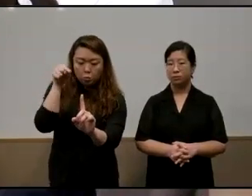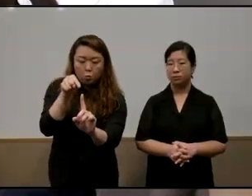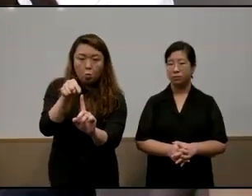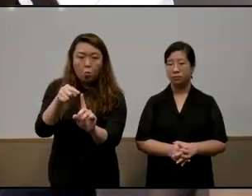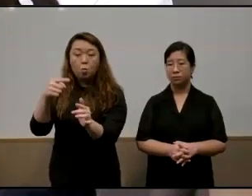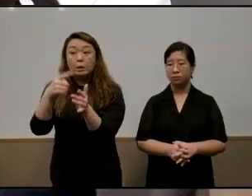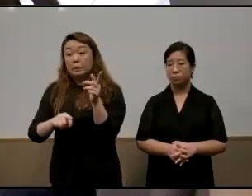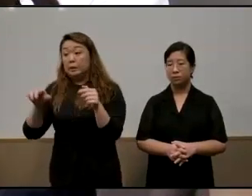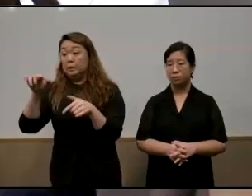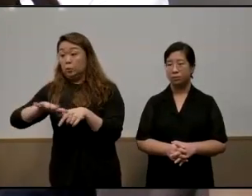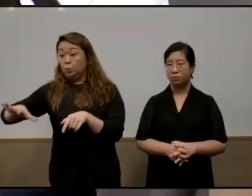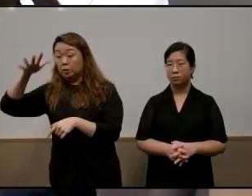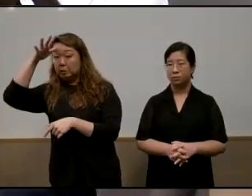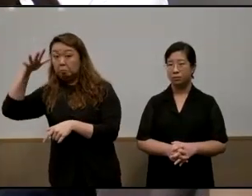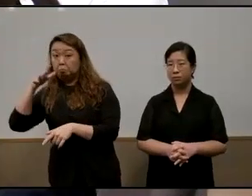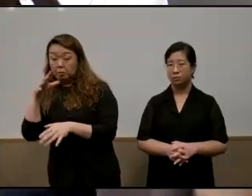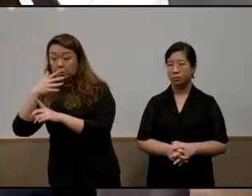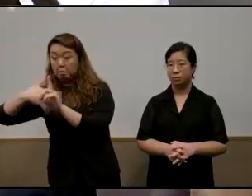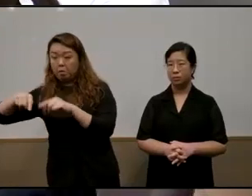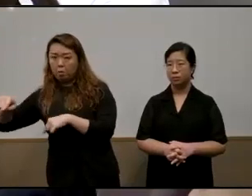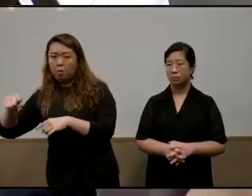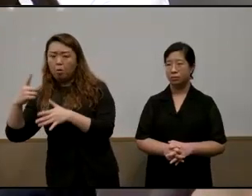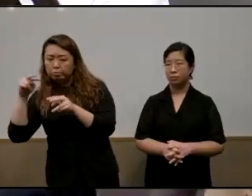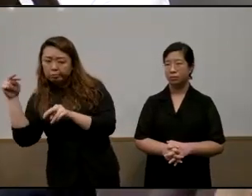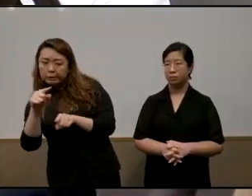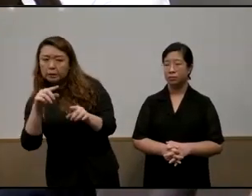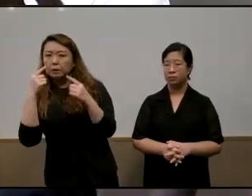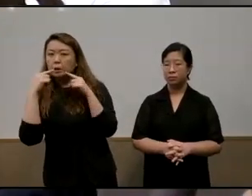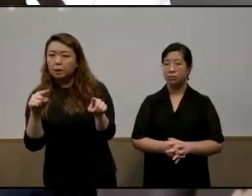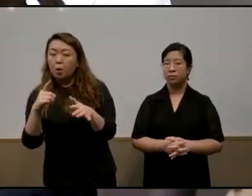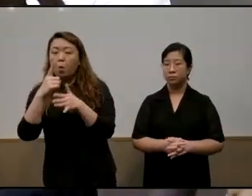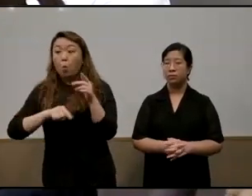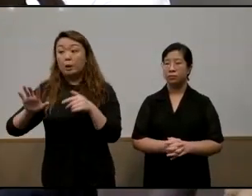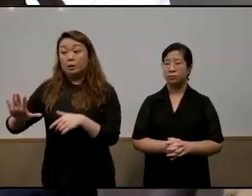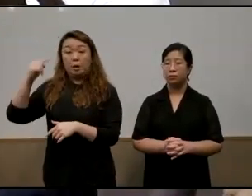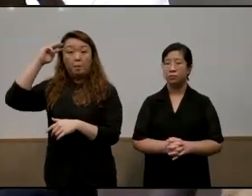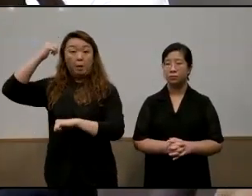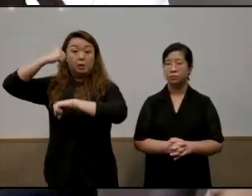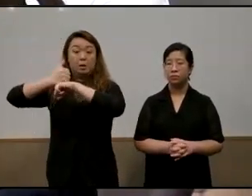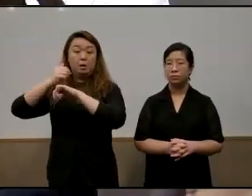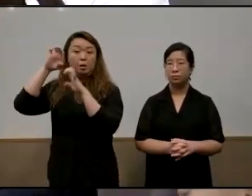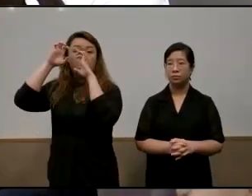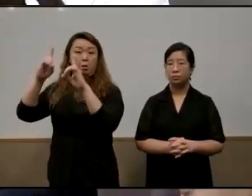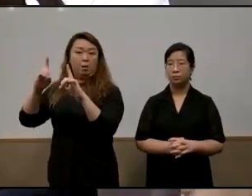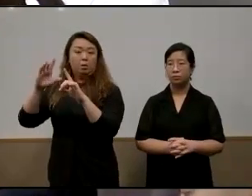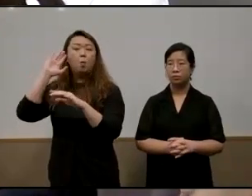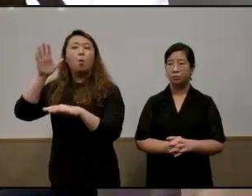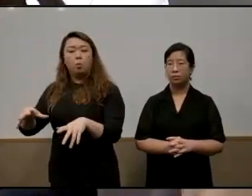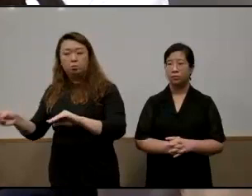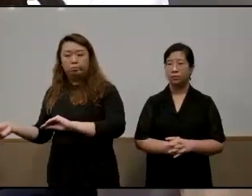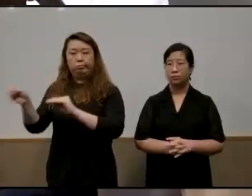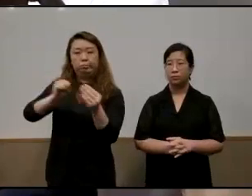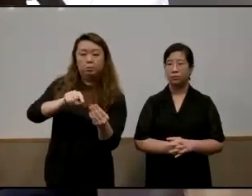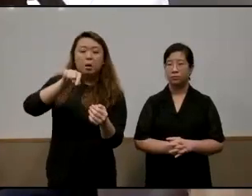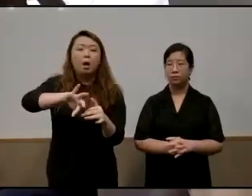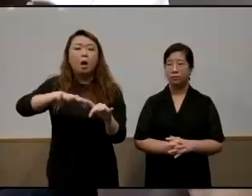such background has because then what mindset they have about education to then translate not only